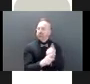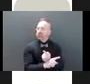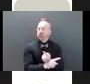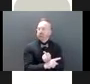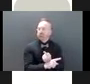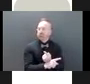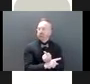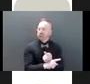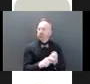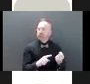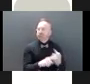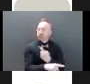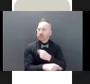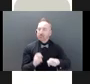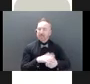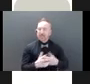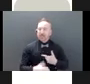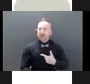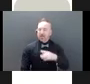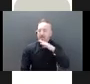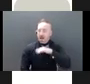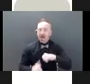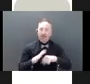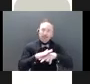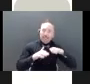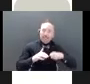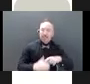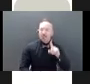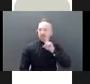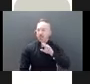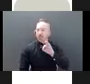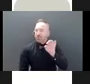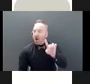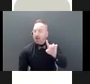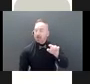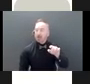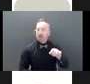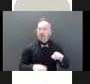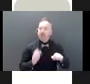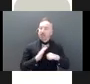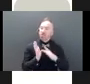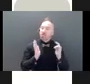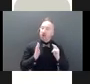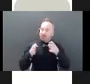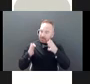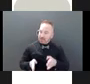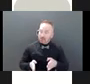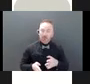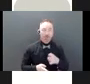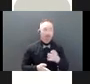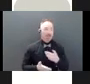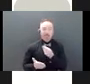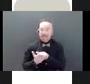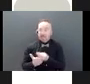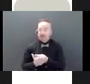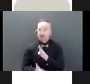fraud and theft that we hear about of individuals taking advantage of individuals, financial bank accounts, financial